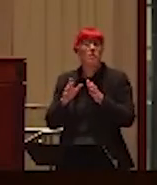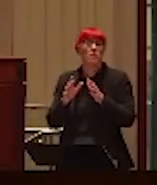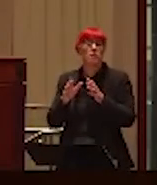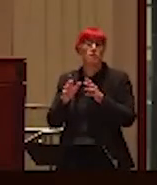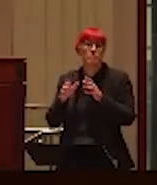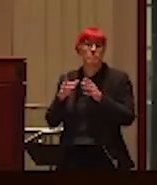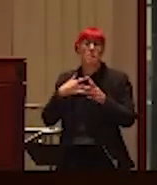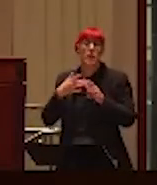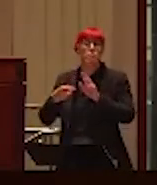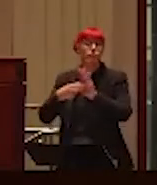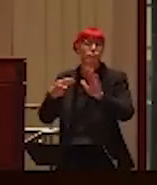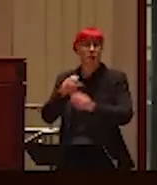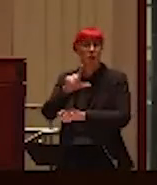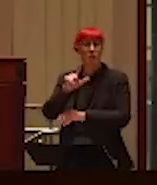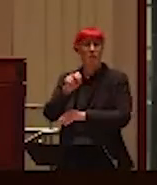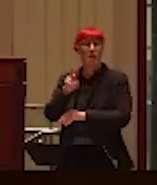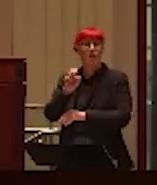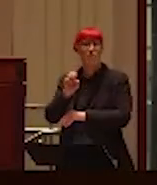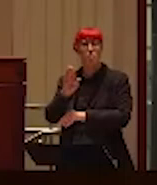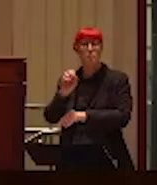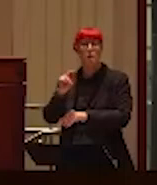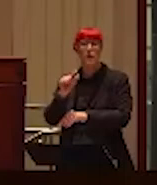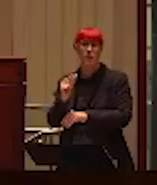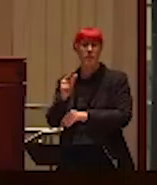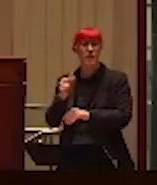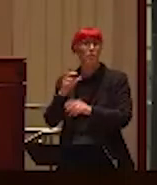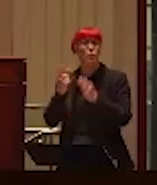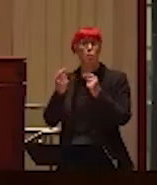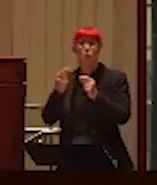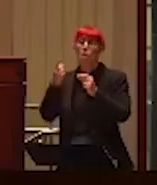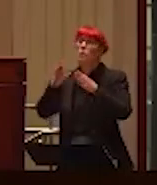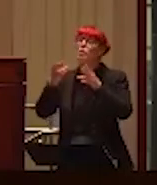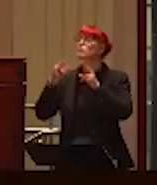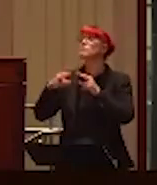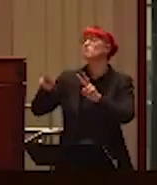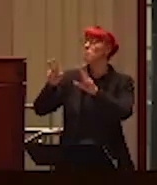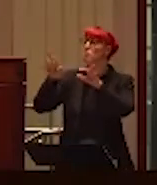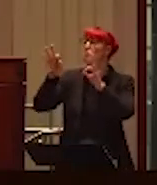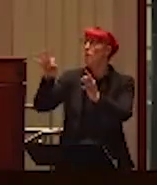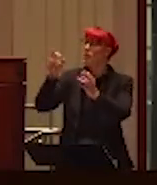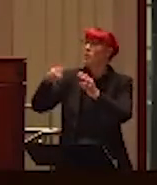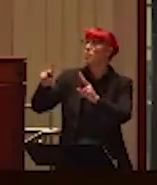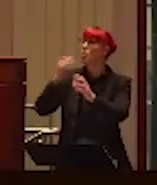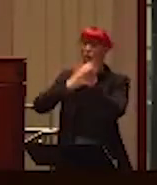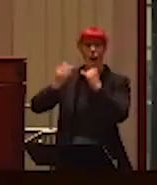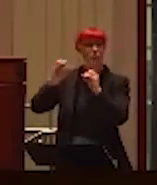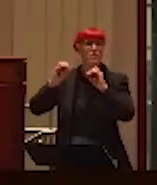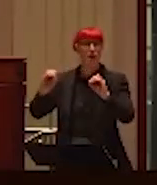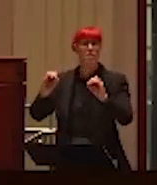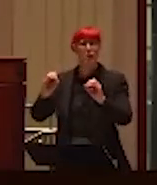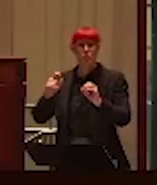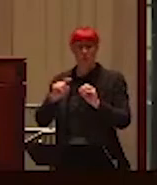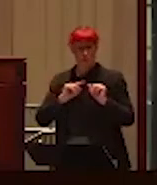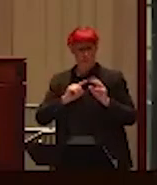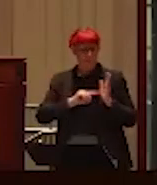where one person puts the other person on a pedestal. They can do it a little wrong. They're, they're, you know, they're perfect. And, and so I was, I was love bombed in the